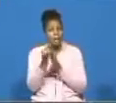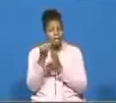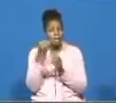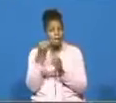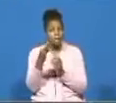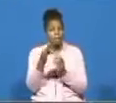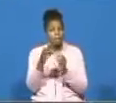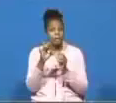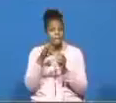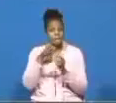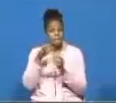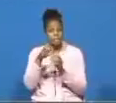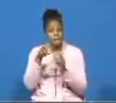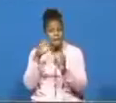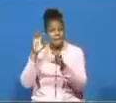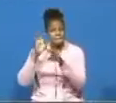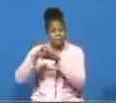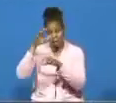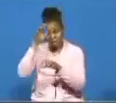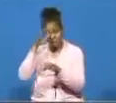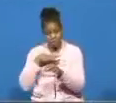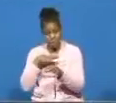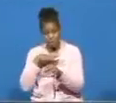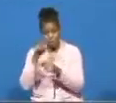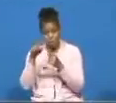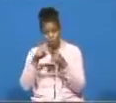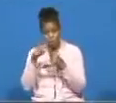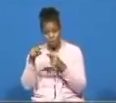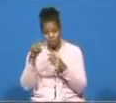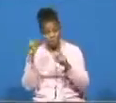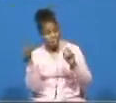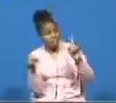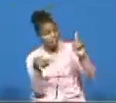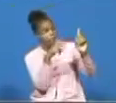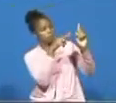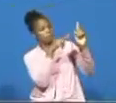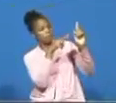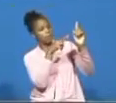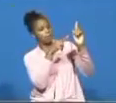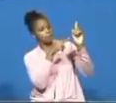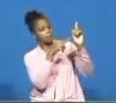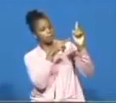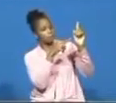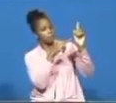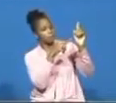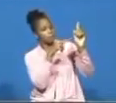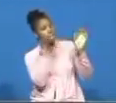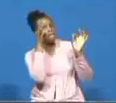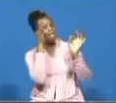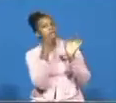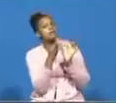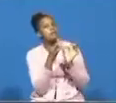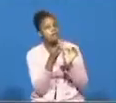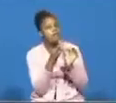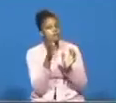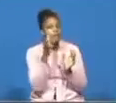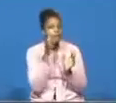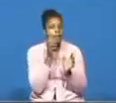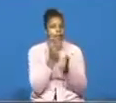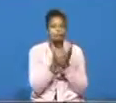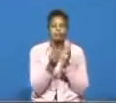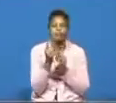when he beheld this serpent of brass when he looked upon it in faith hear me somebody